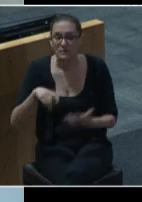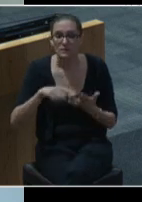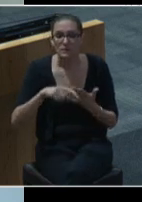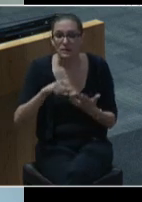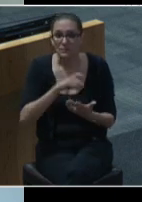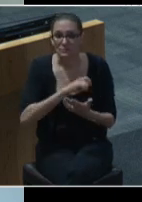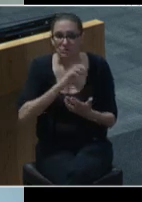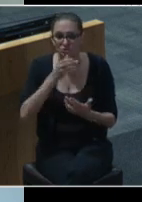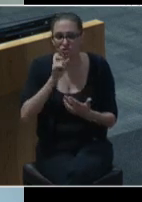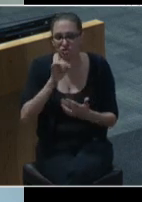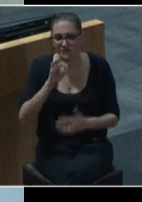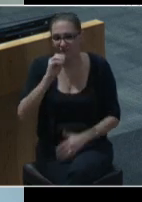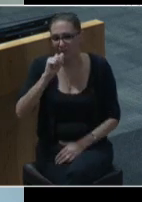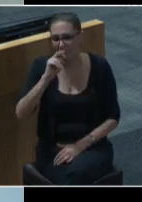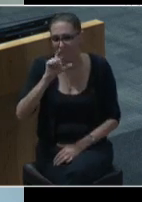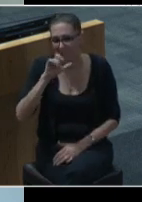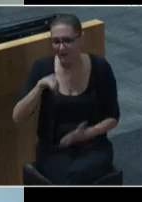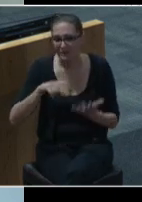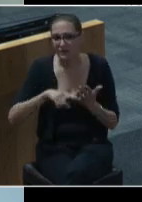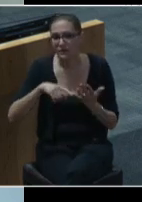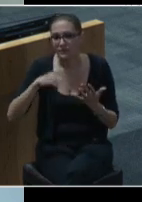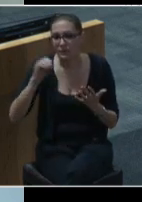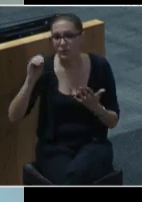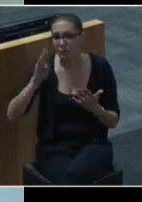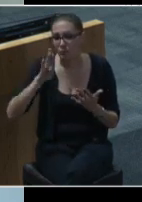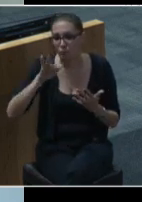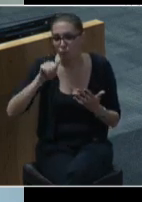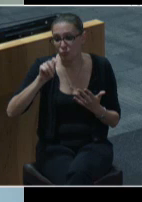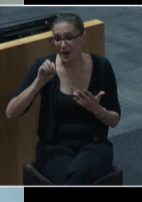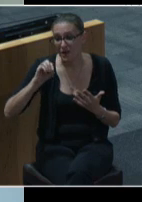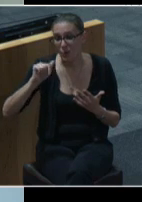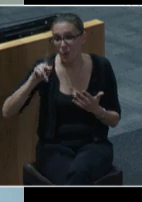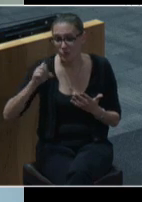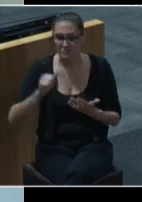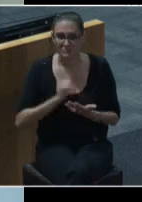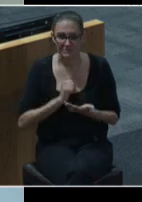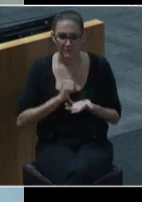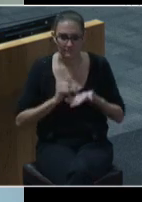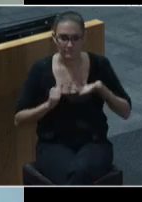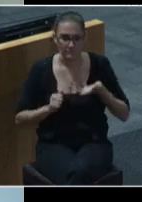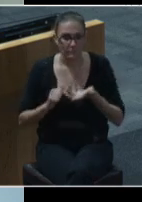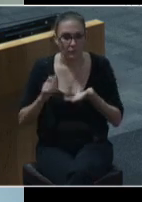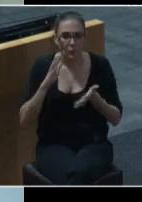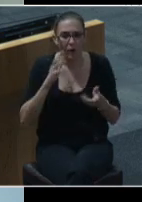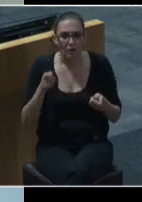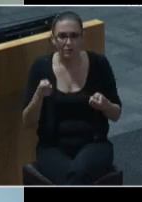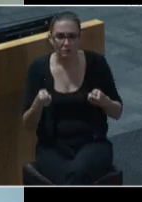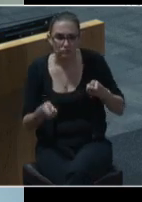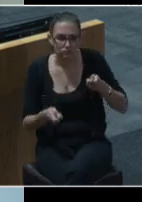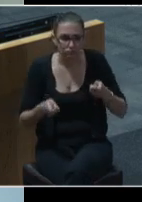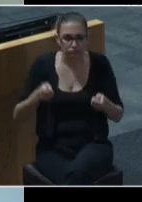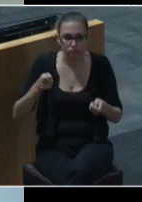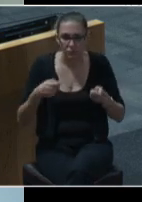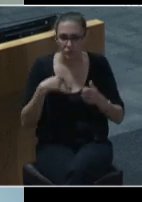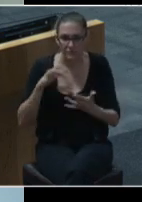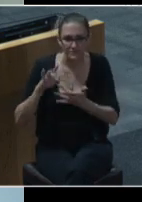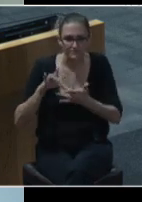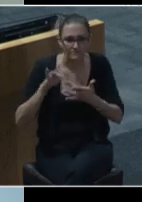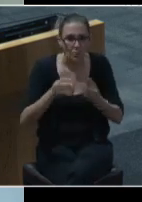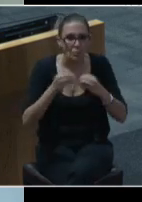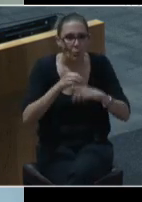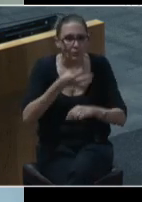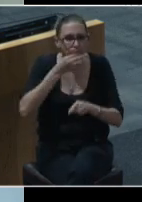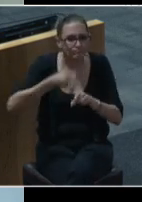Manley, Equity Officer Brian Oakes, and myself. The team will evolve as we tap into additional expertise throughout the